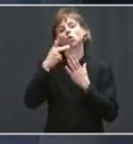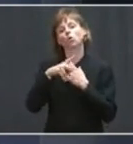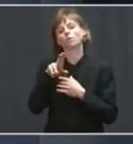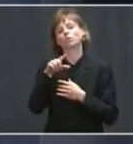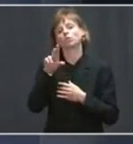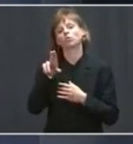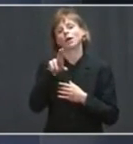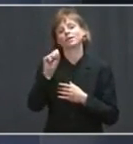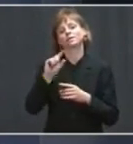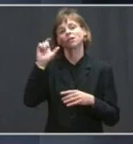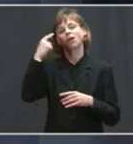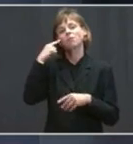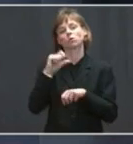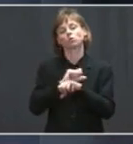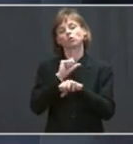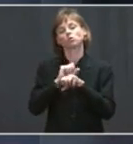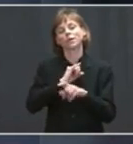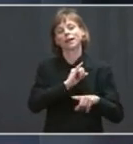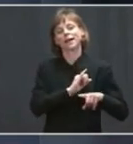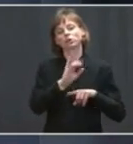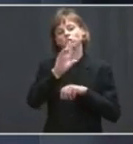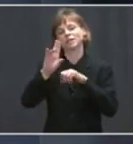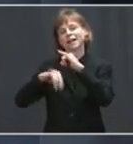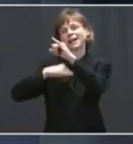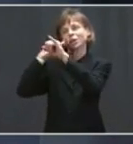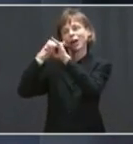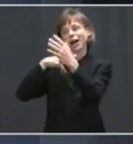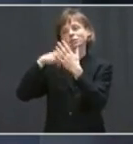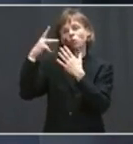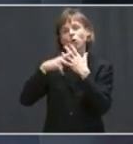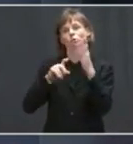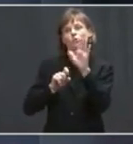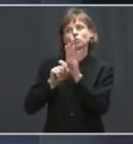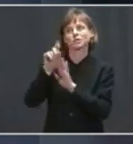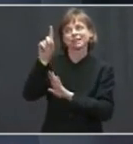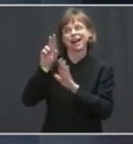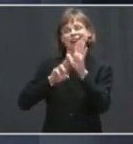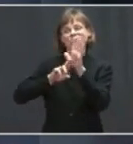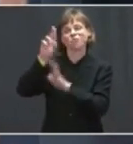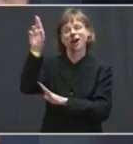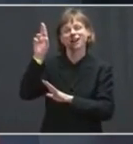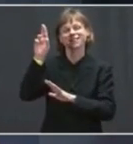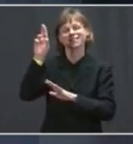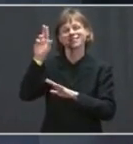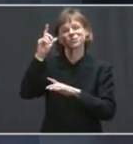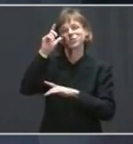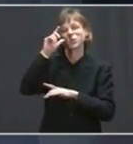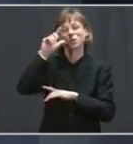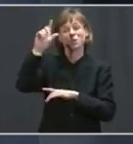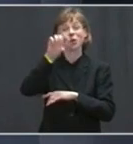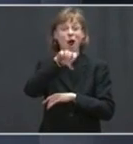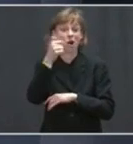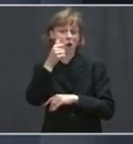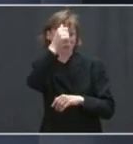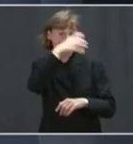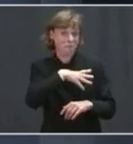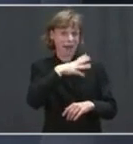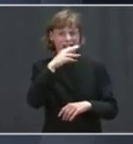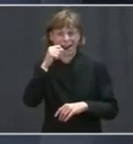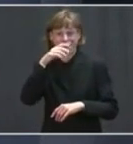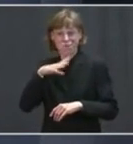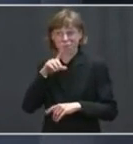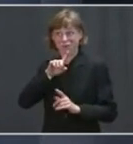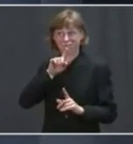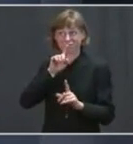work with industry and international partners to send astronauts to the surface of the Moon. Another man and a woman to the Moon, which is very exciting.